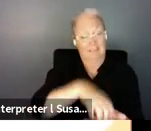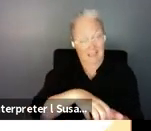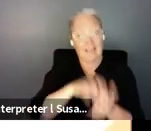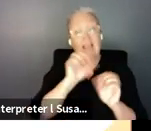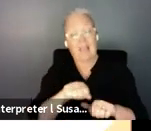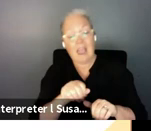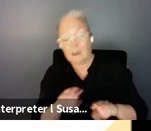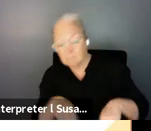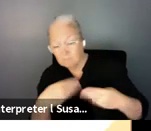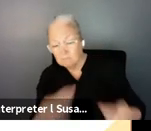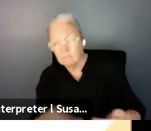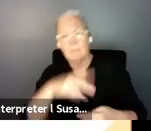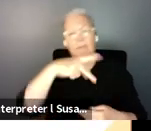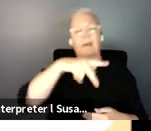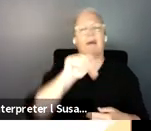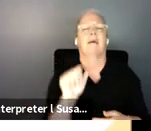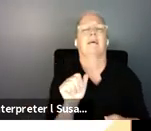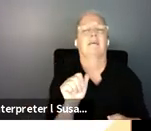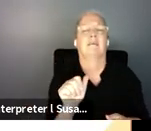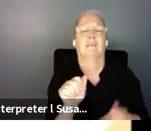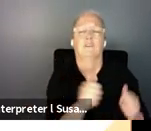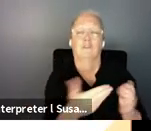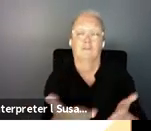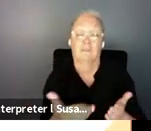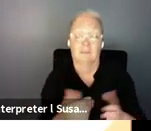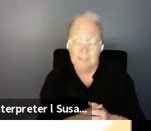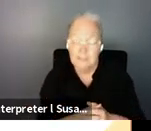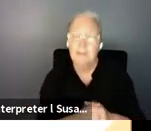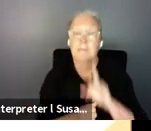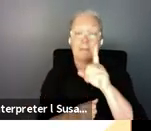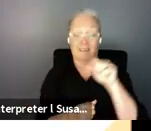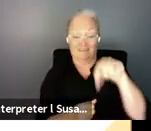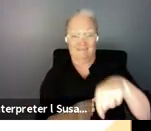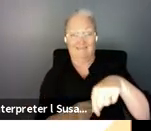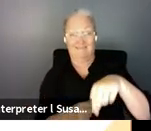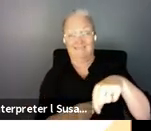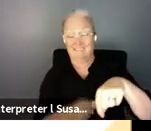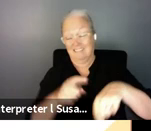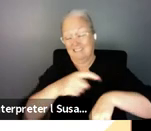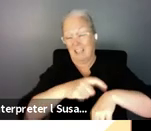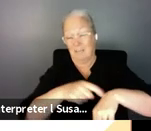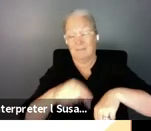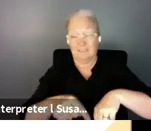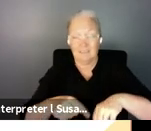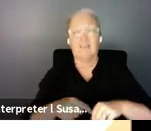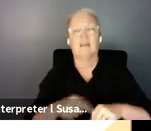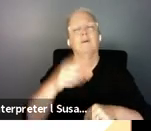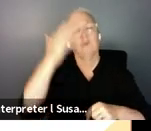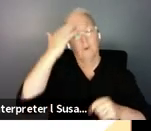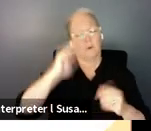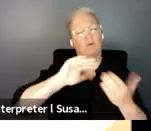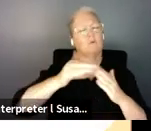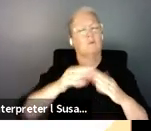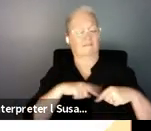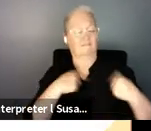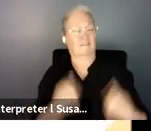but one challenge that came right after was the community volunteers thailand